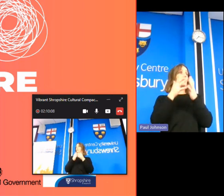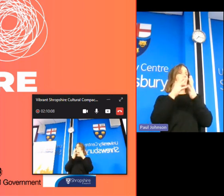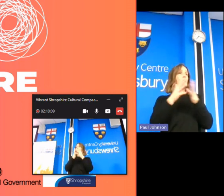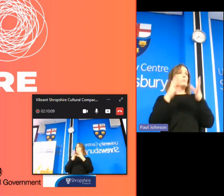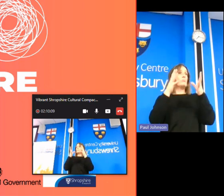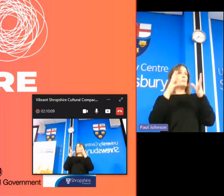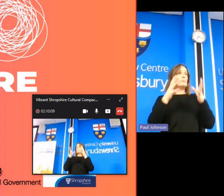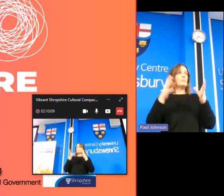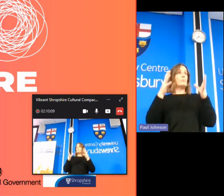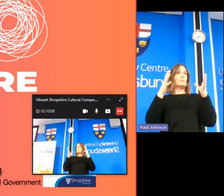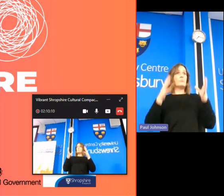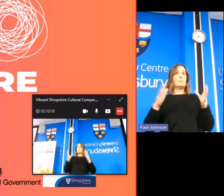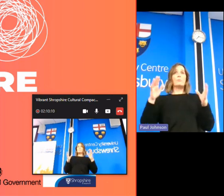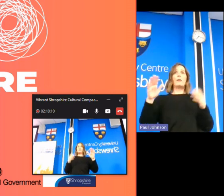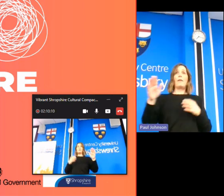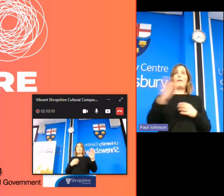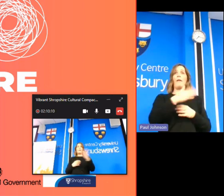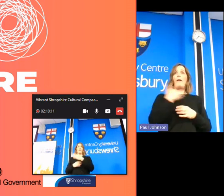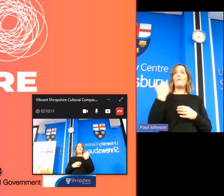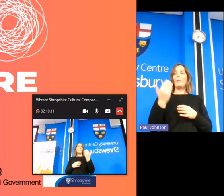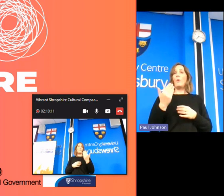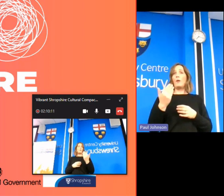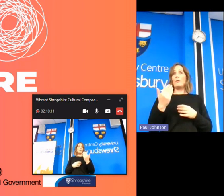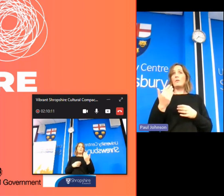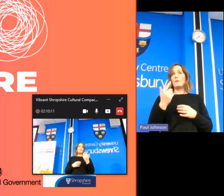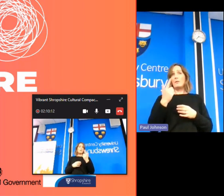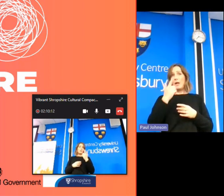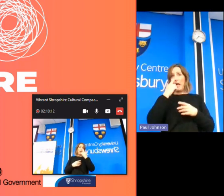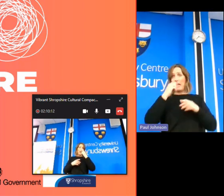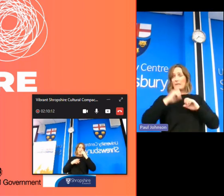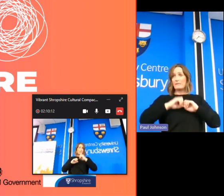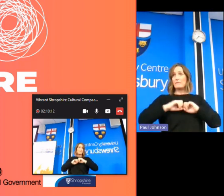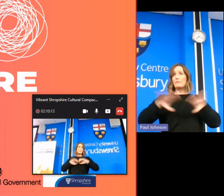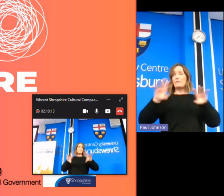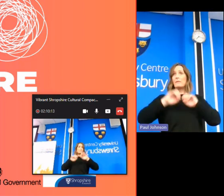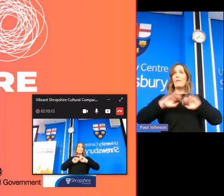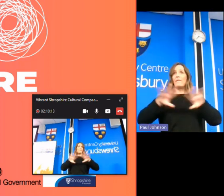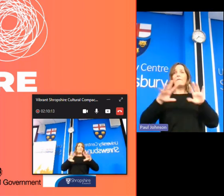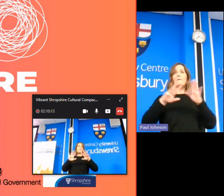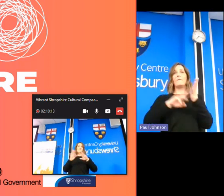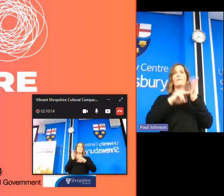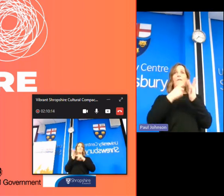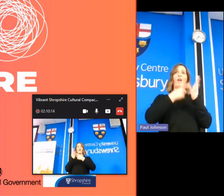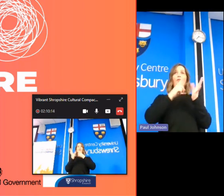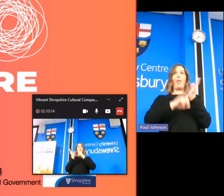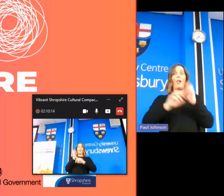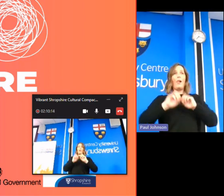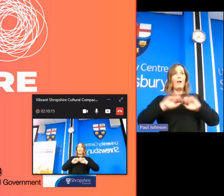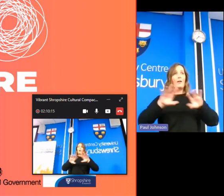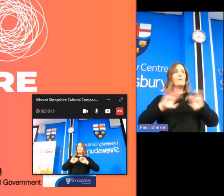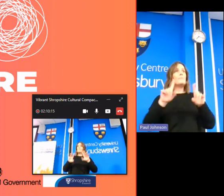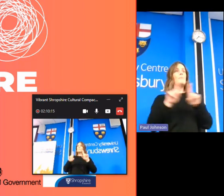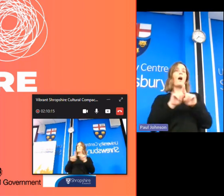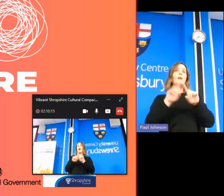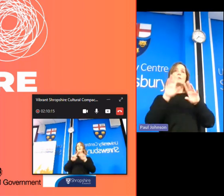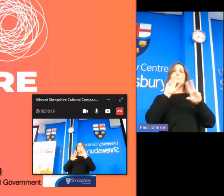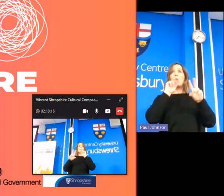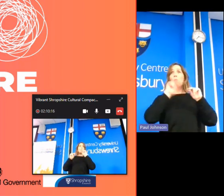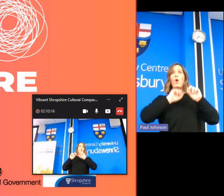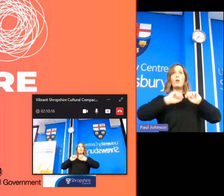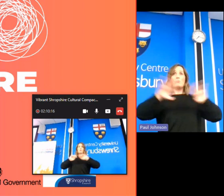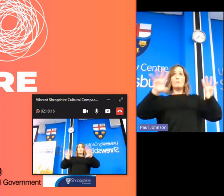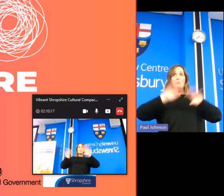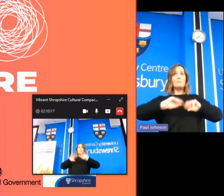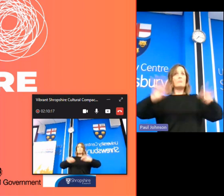everyone can help to that sort of some type of viral marketing and i use the word flying not just through in terms of online but just through spoken